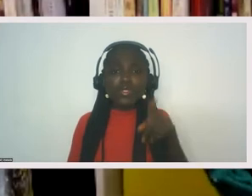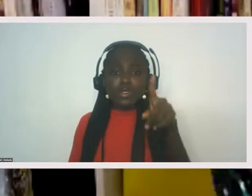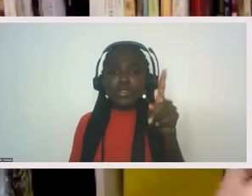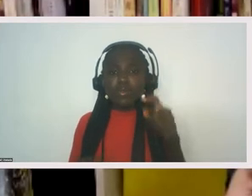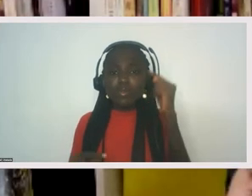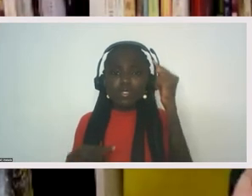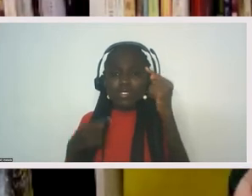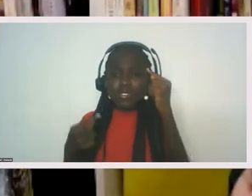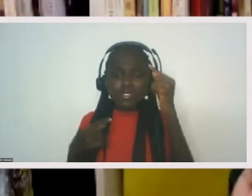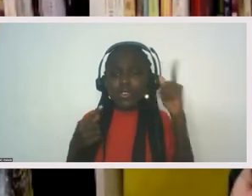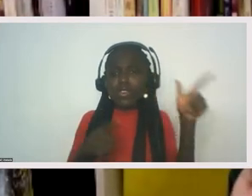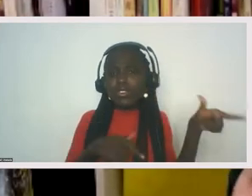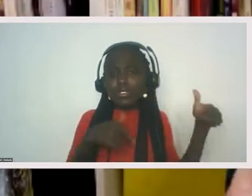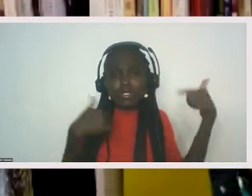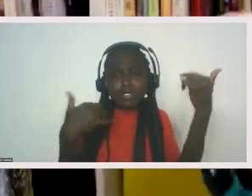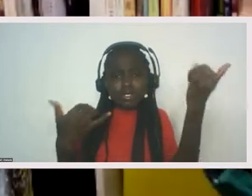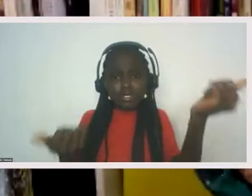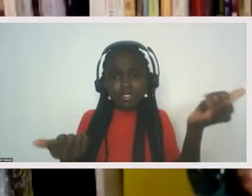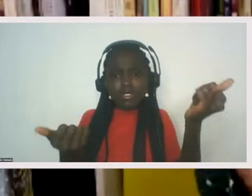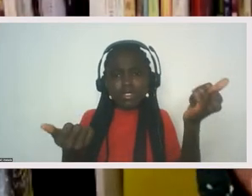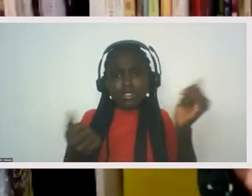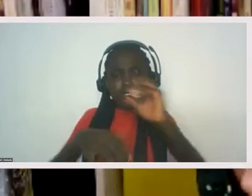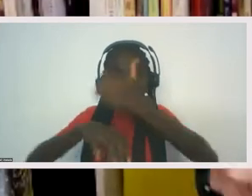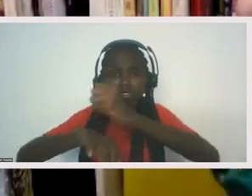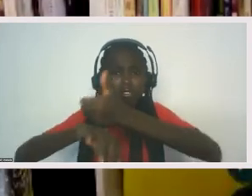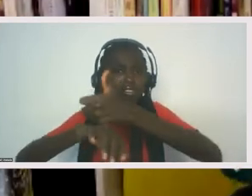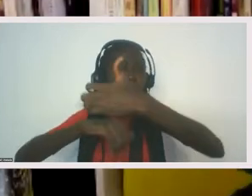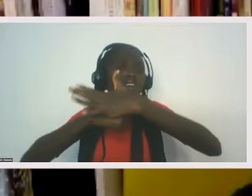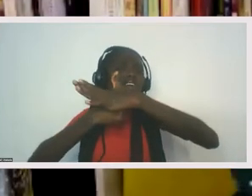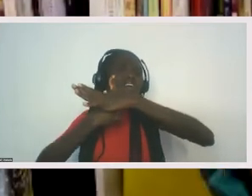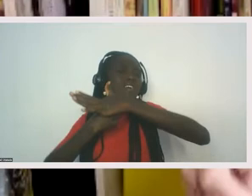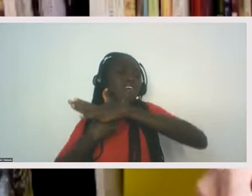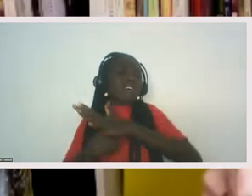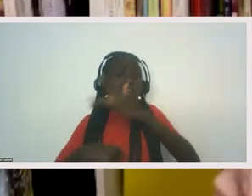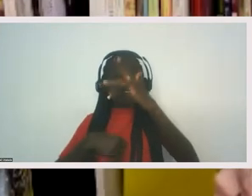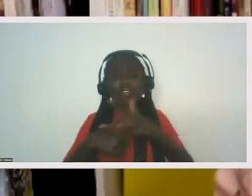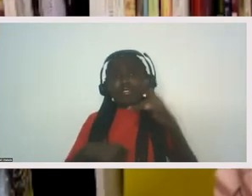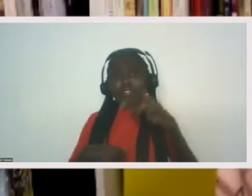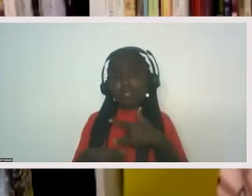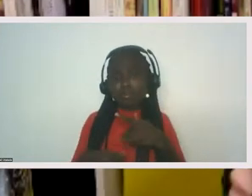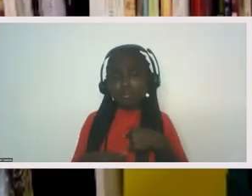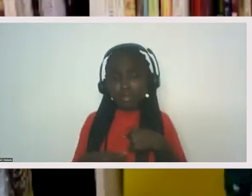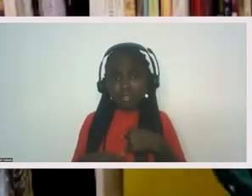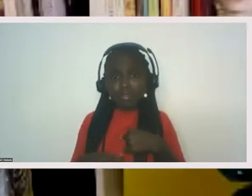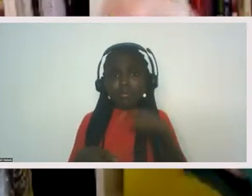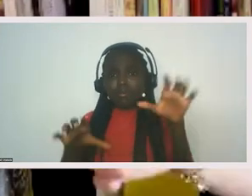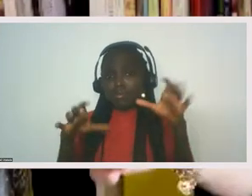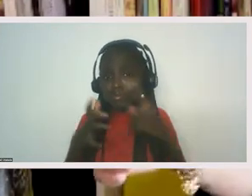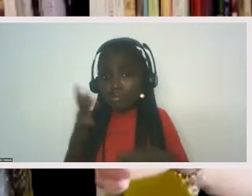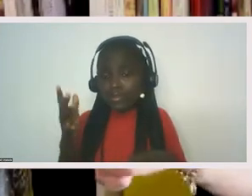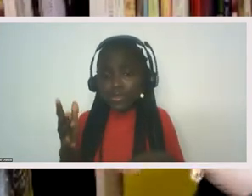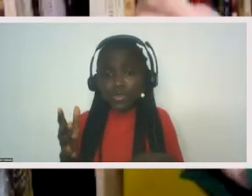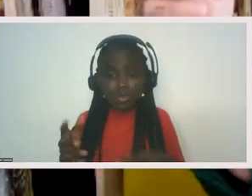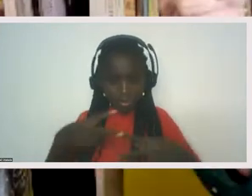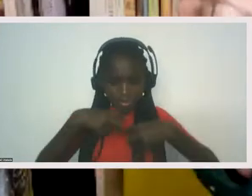the way that you're colluding with the very structures that are seeking to subjugate you. Right. So a sign